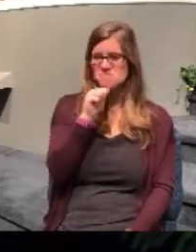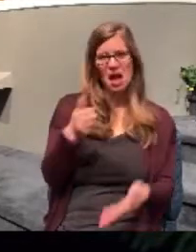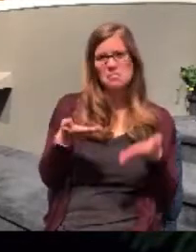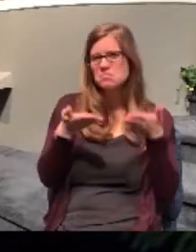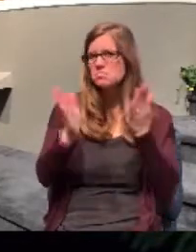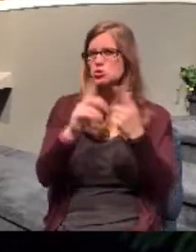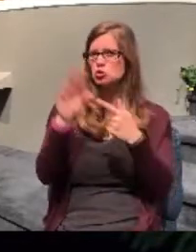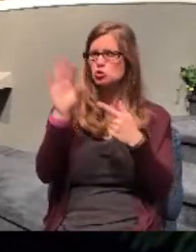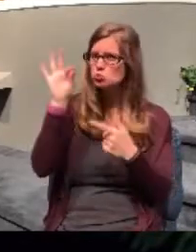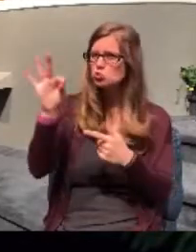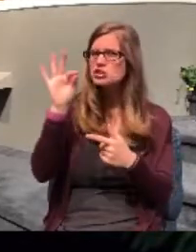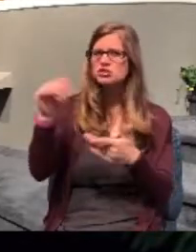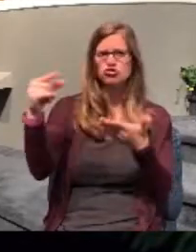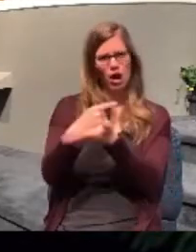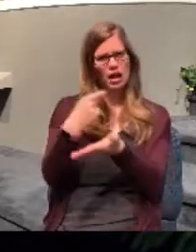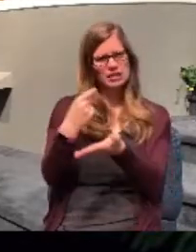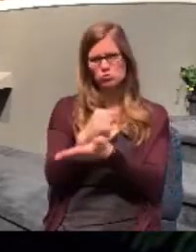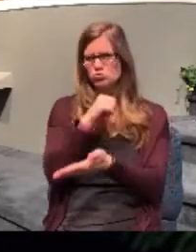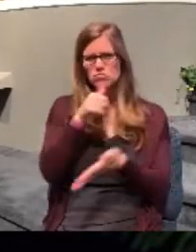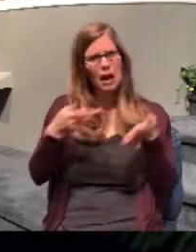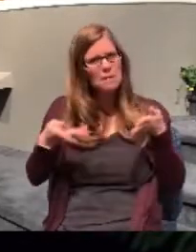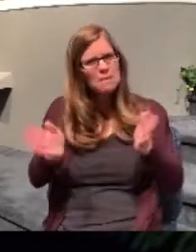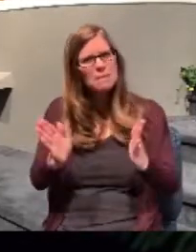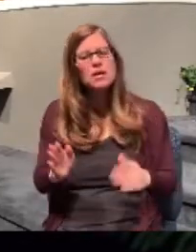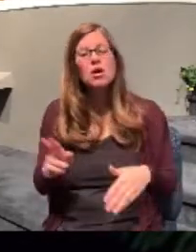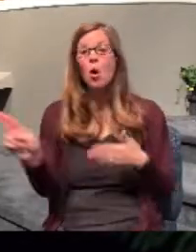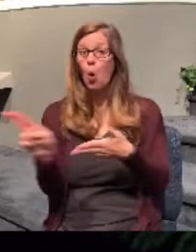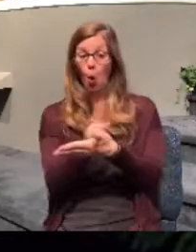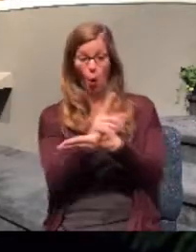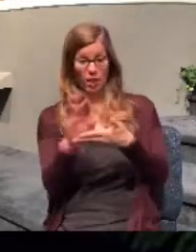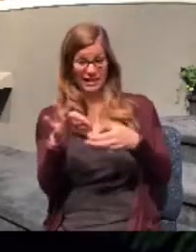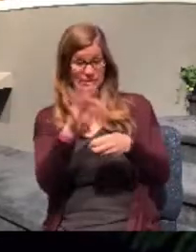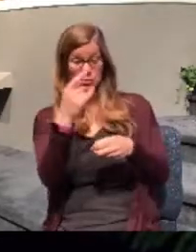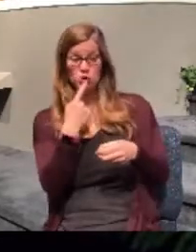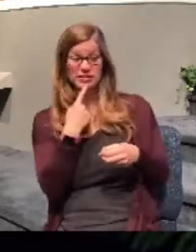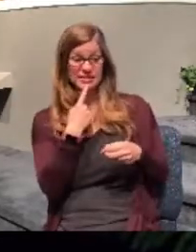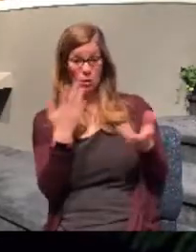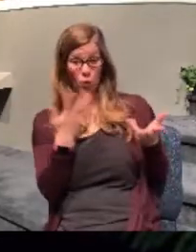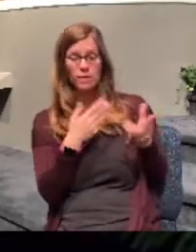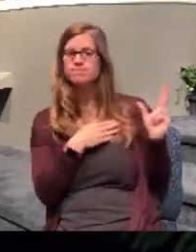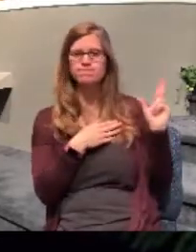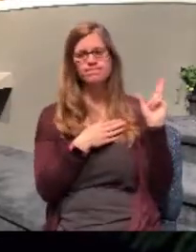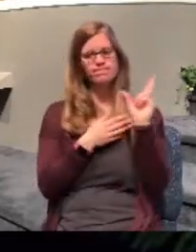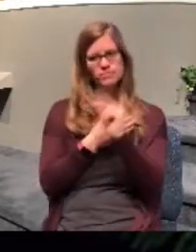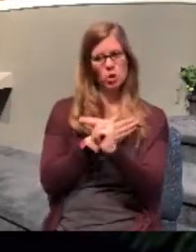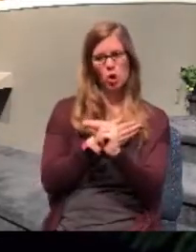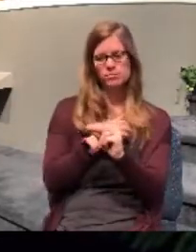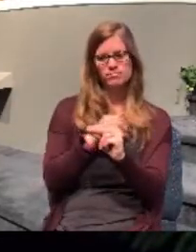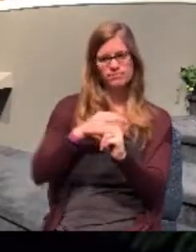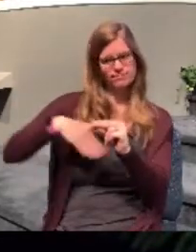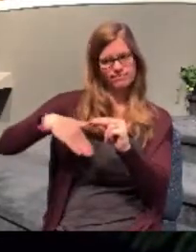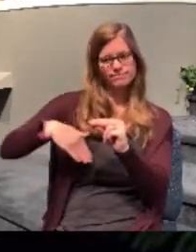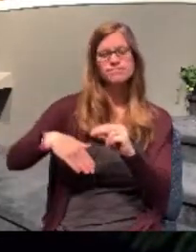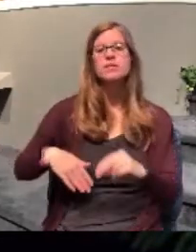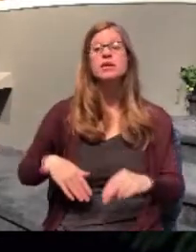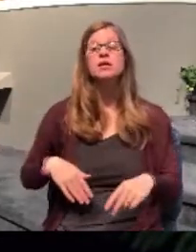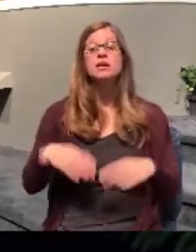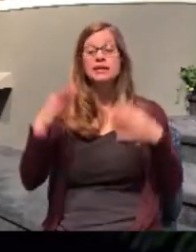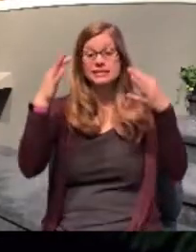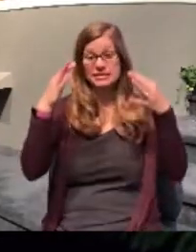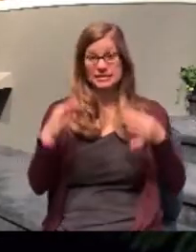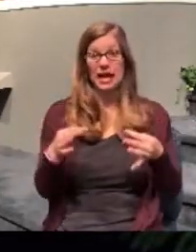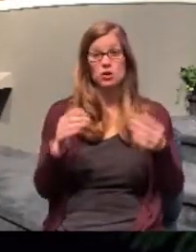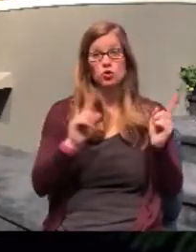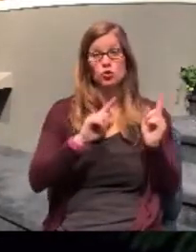Ephesus and preach the gospel. But the Holy Spirit said no. So they decided to go to Bithynia.